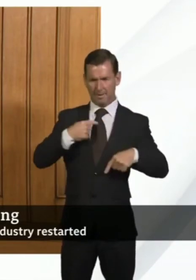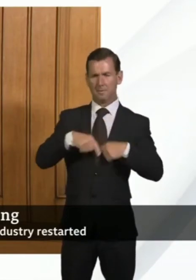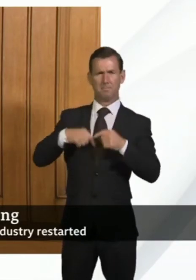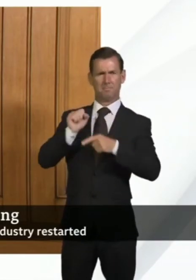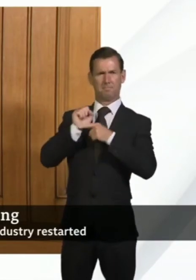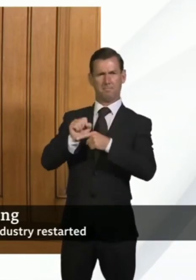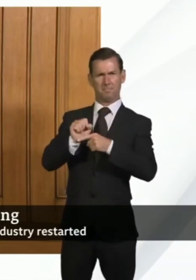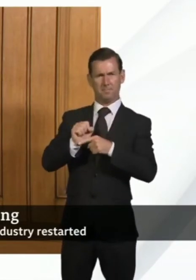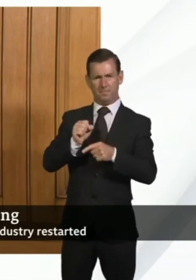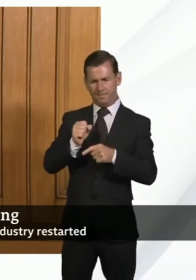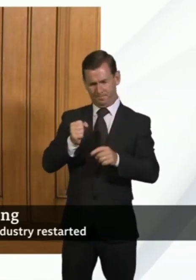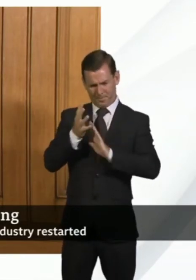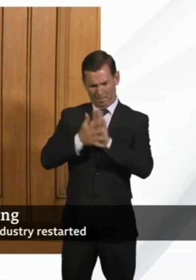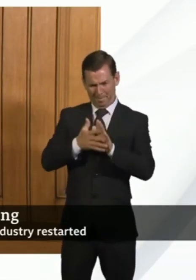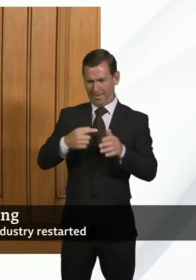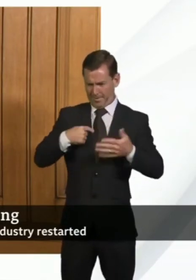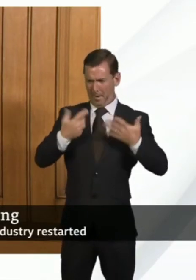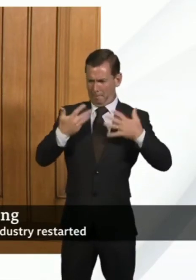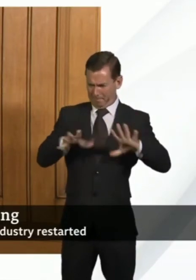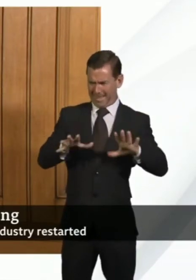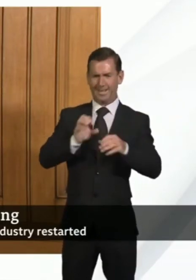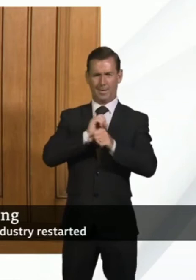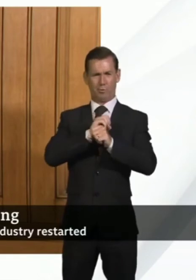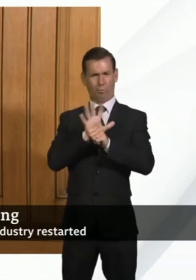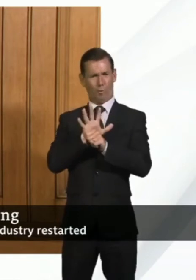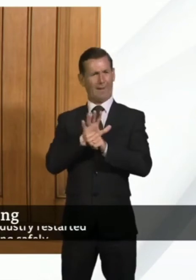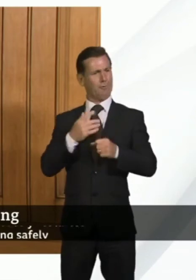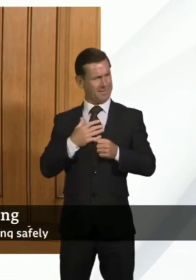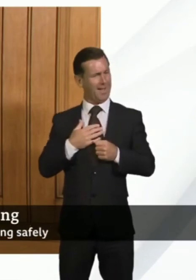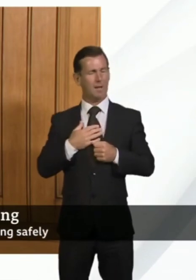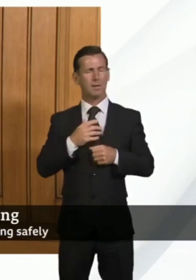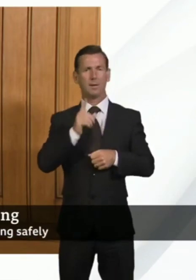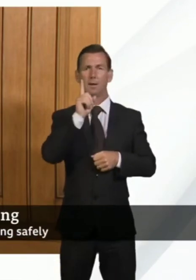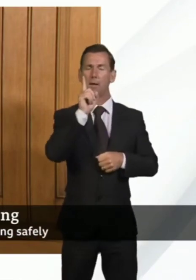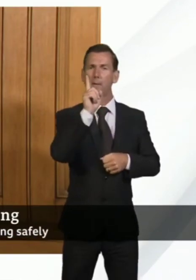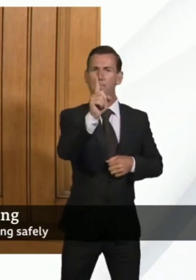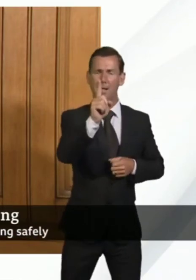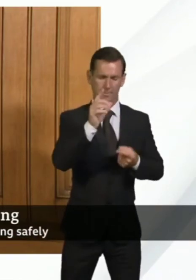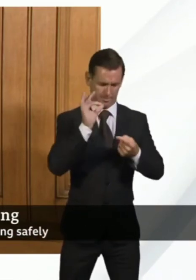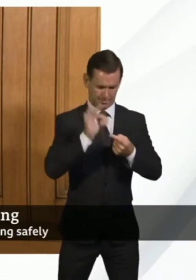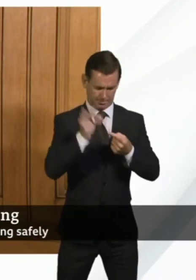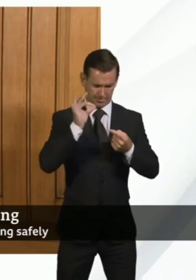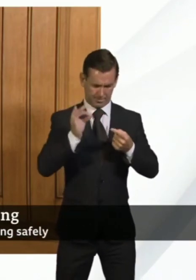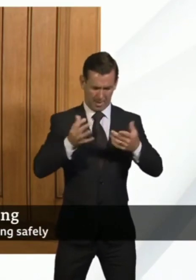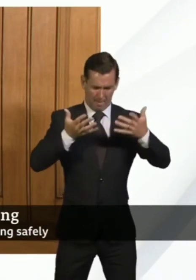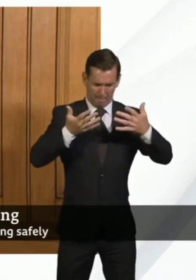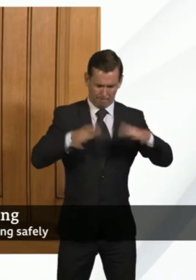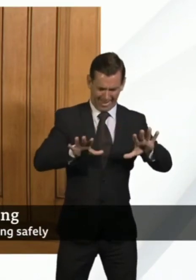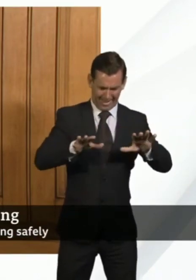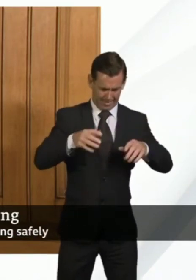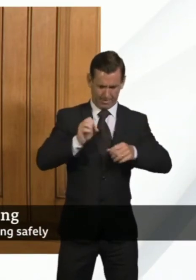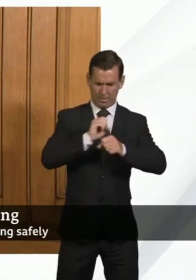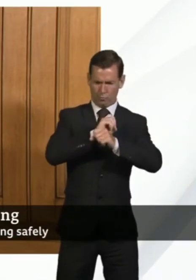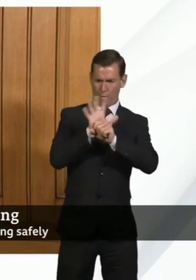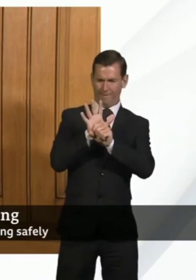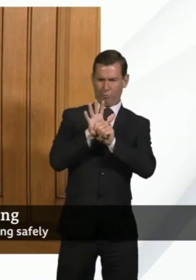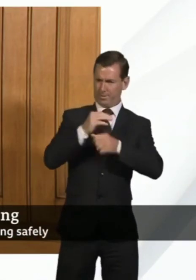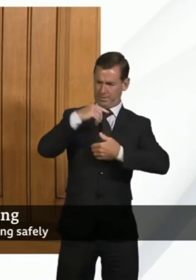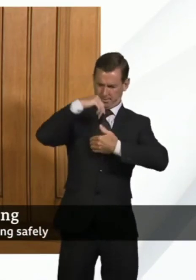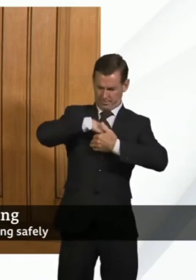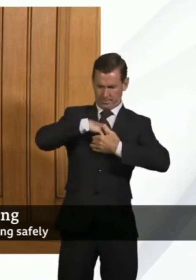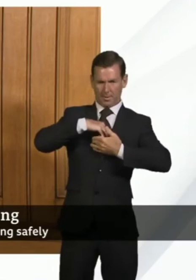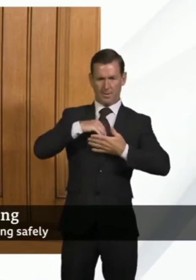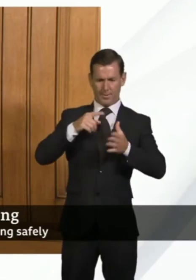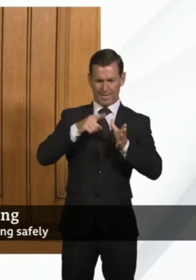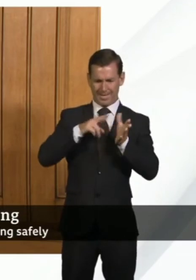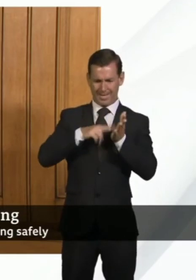the virus so it tells you you've had it what we don't absolutely know at the moment is whether having antibodies and having the antibodies